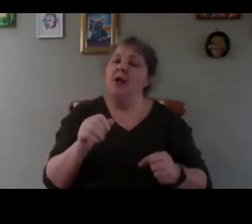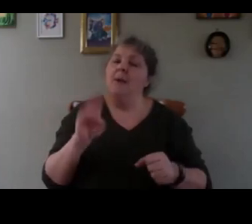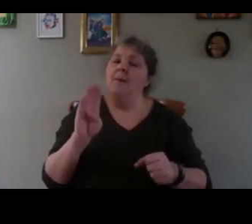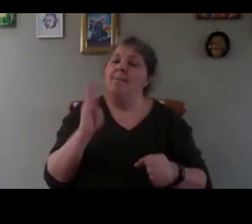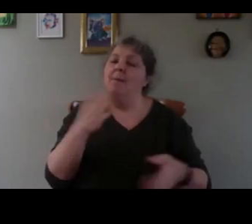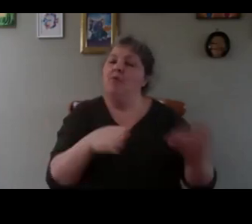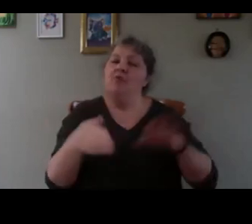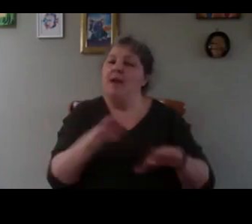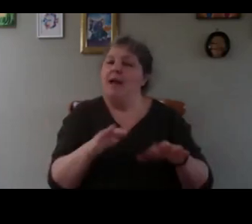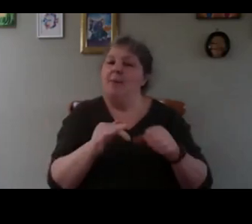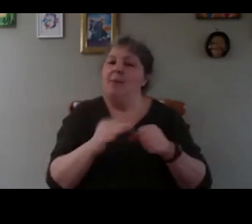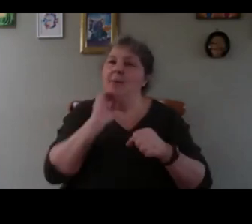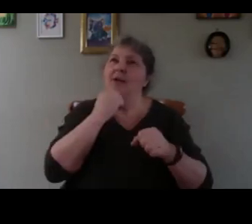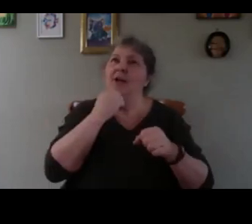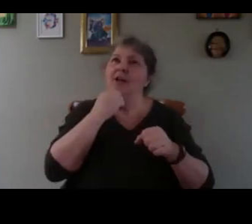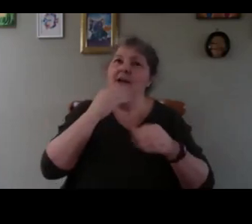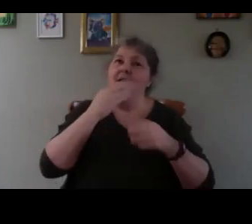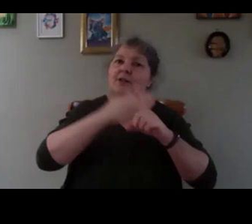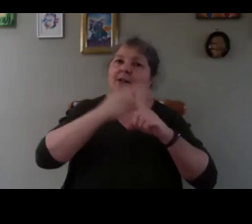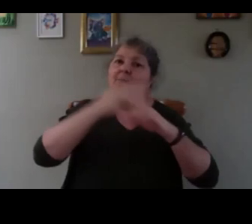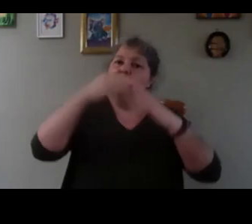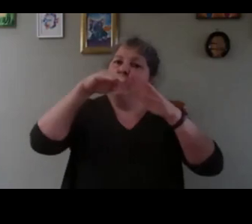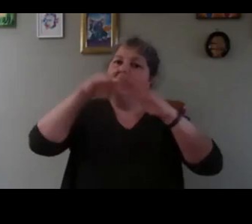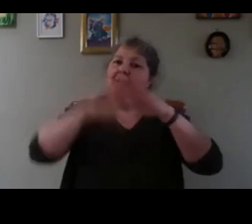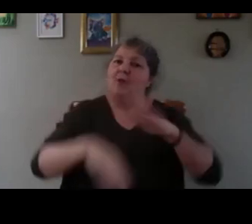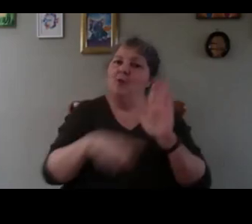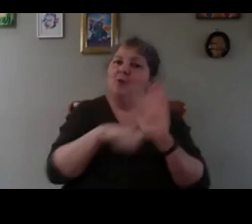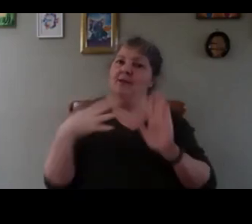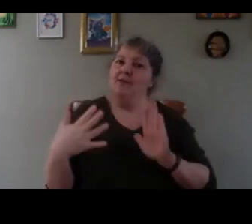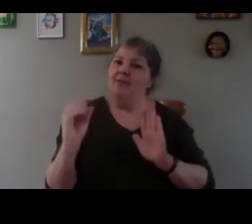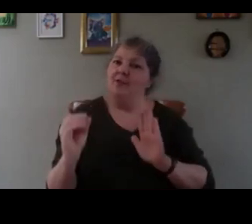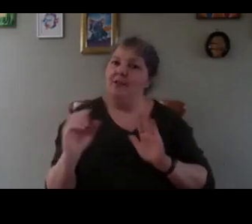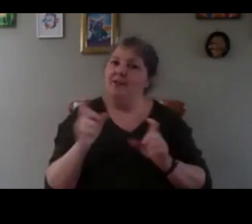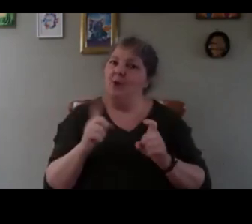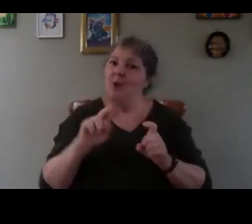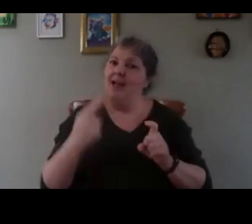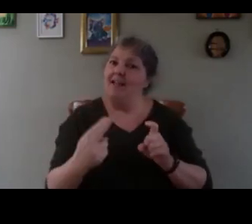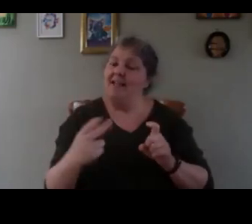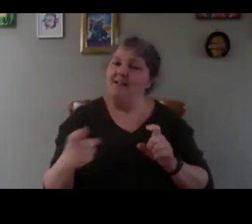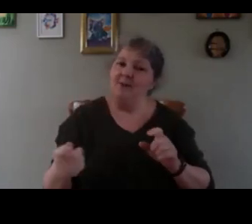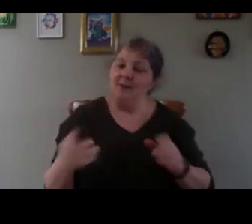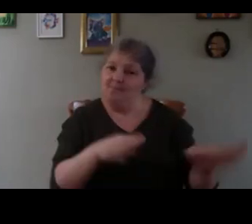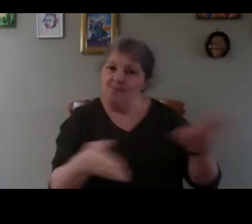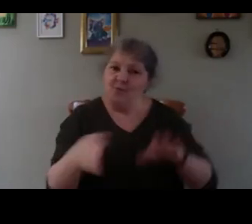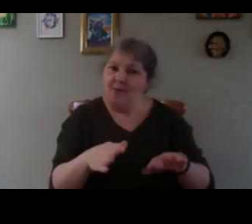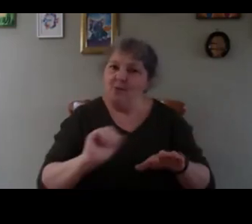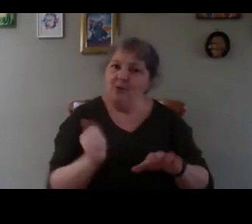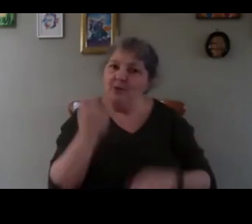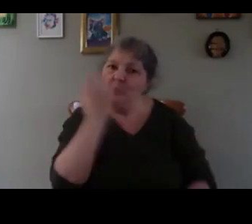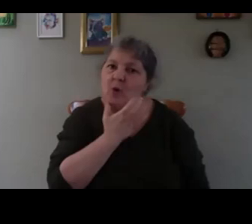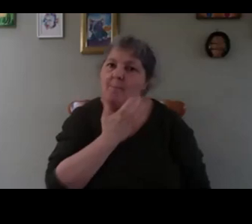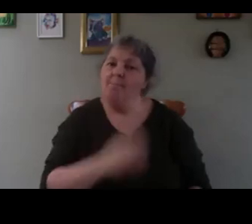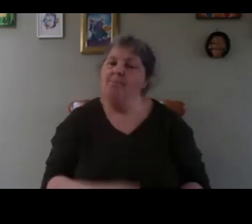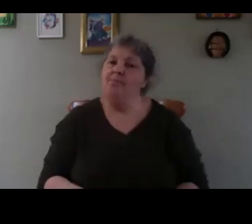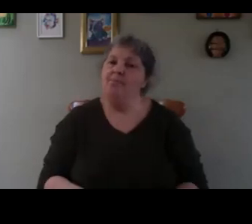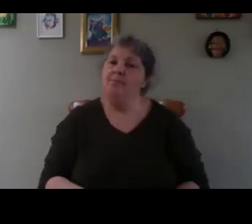I'm going to explain something else as well but I have that insulation on top on this chamber on the right there is mud bigger because